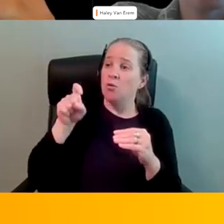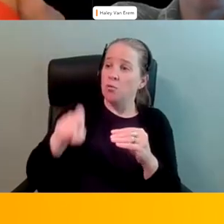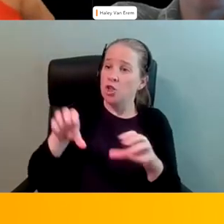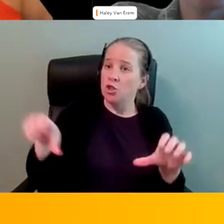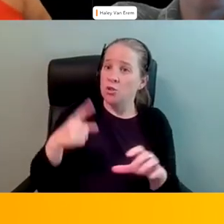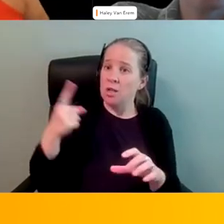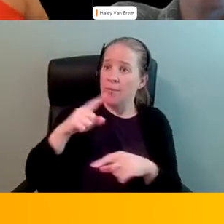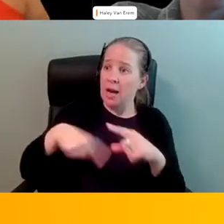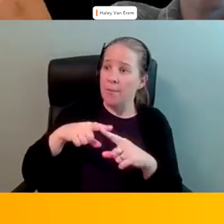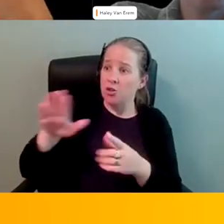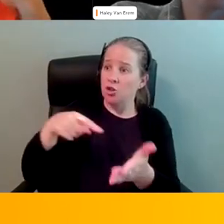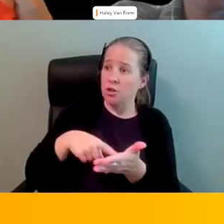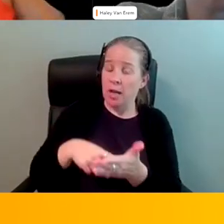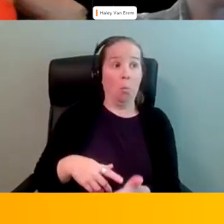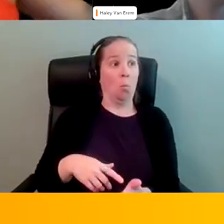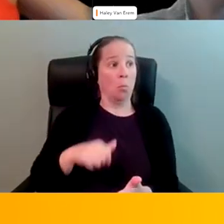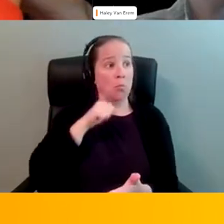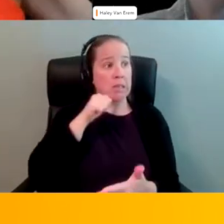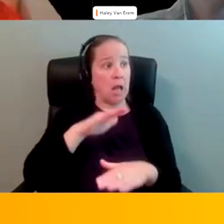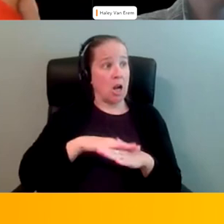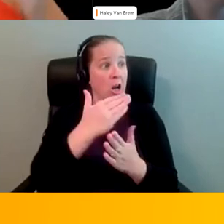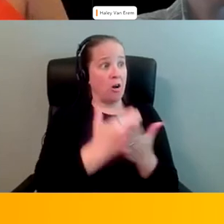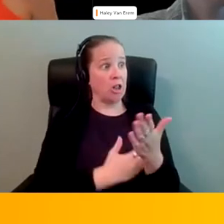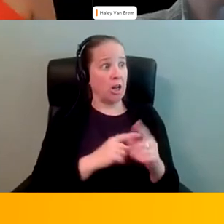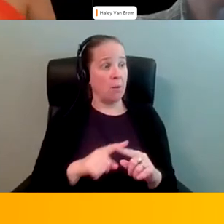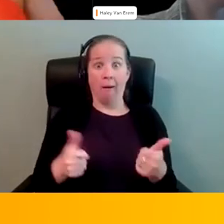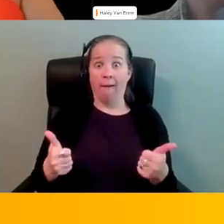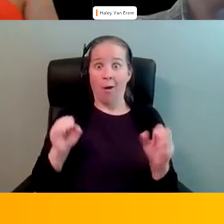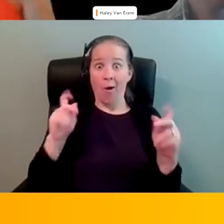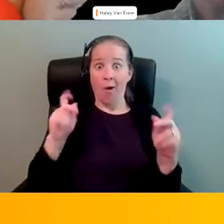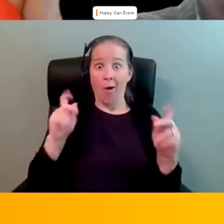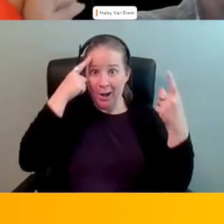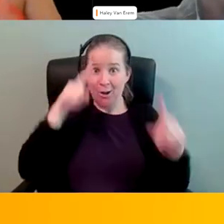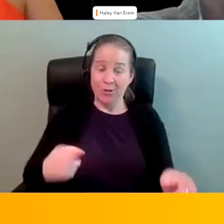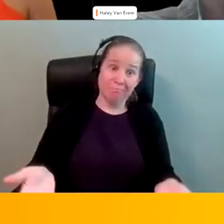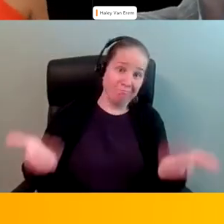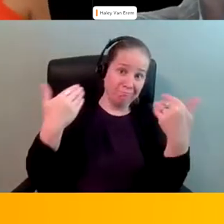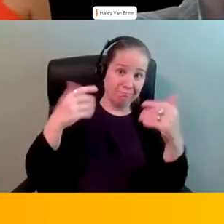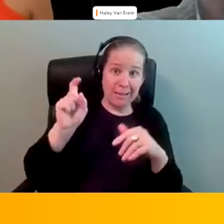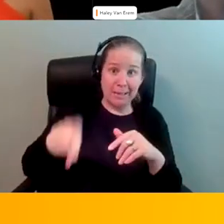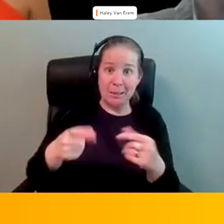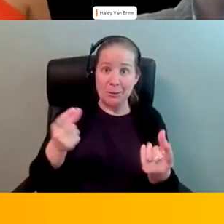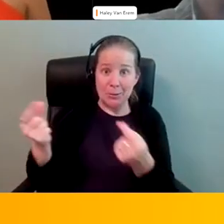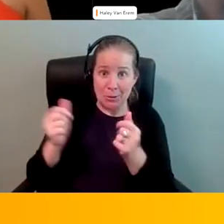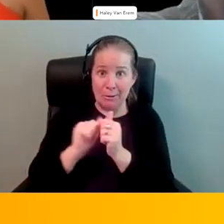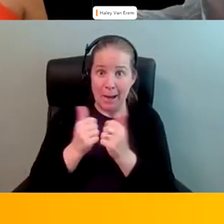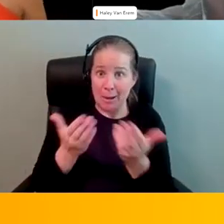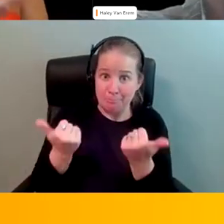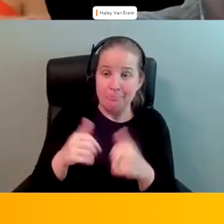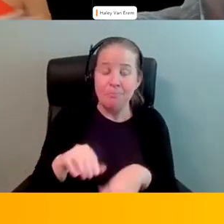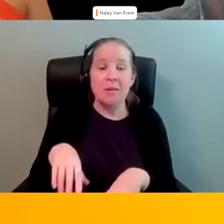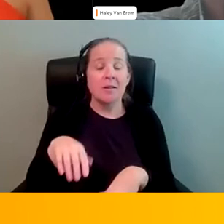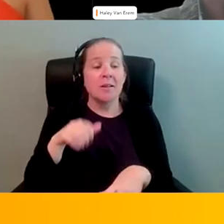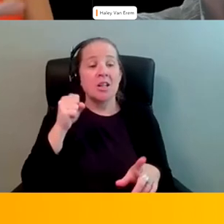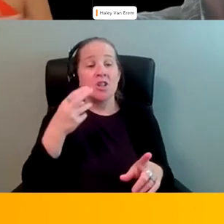wasn't on our agenda but we're like we agree so how do we do it you tell us what do you need and she said